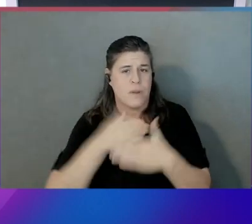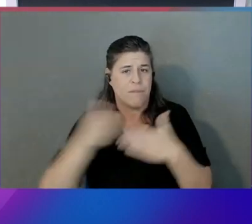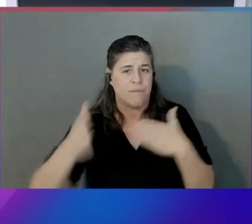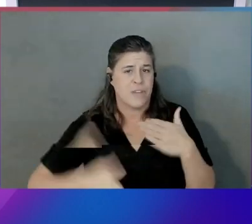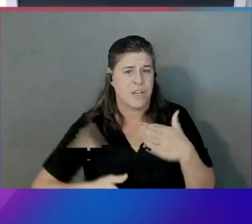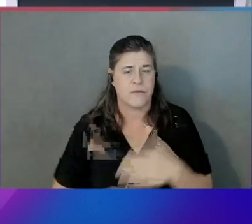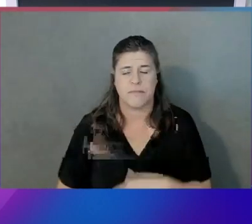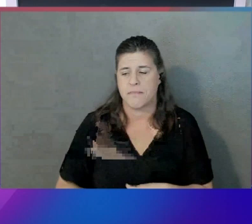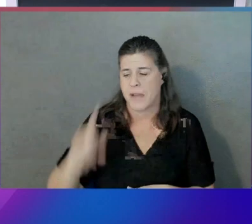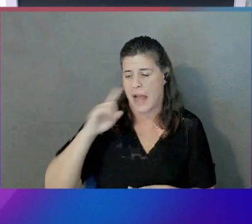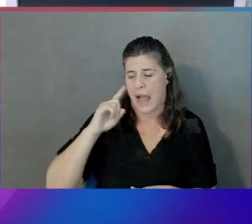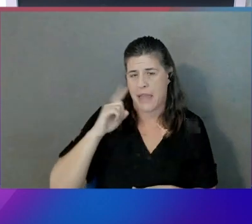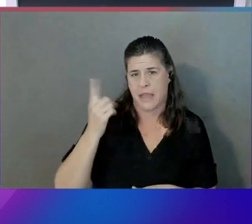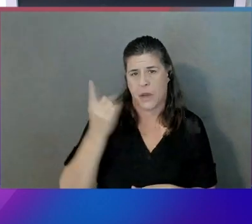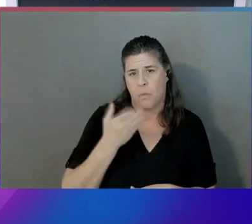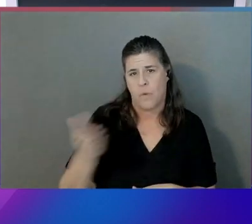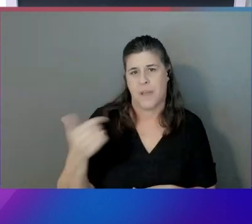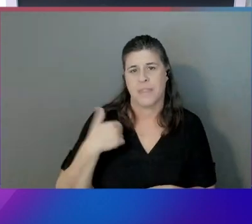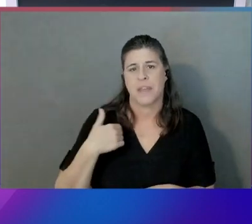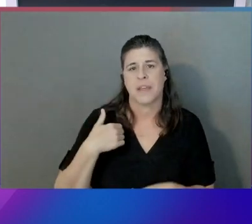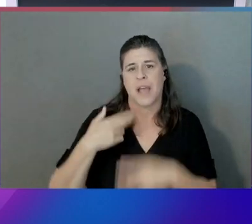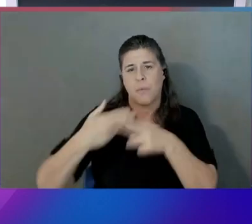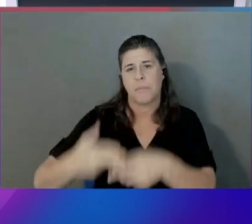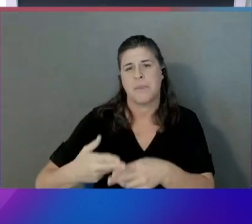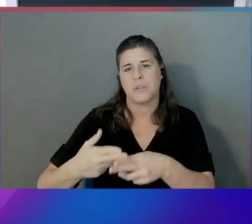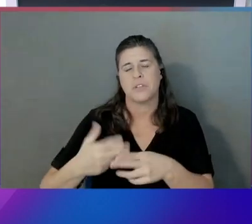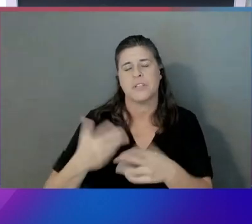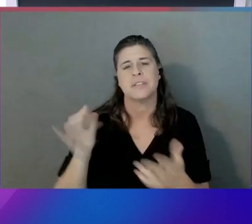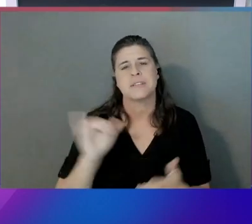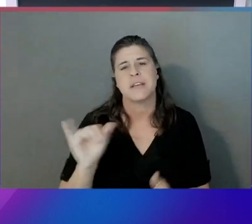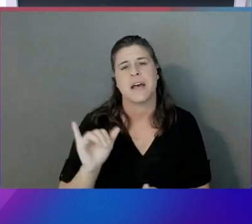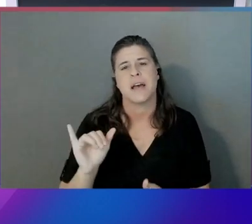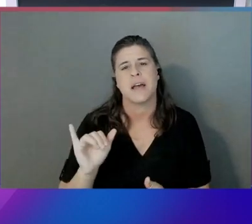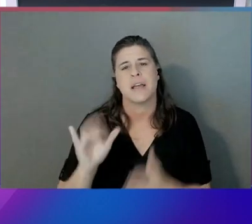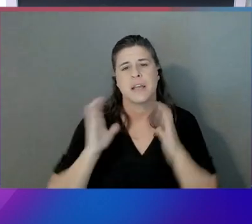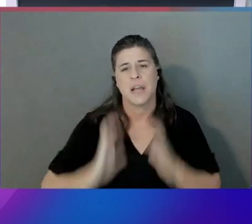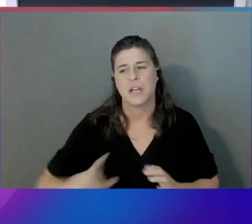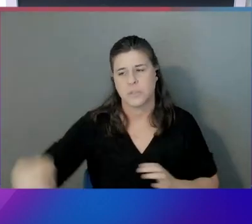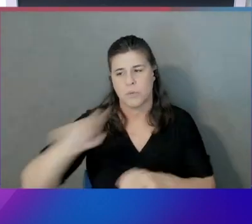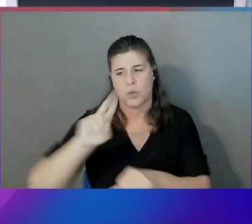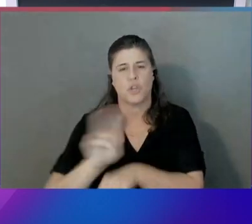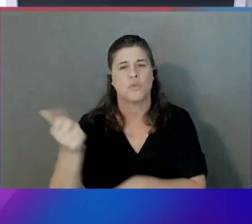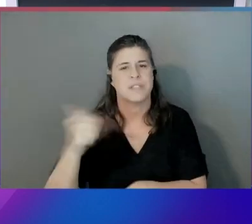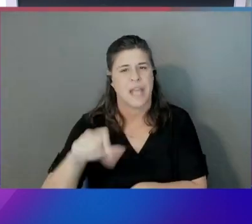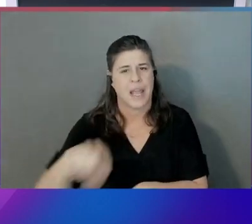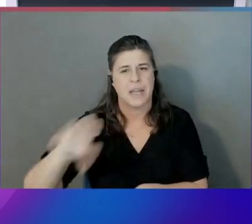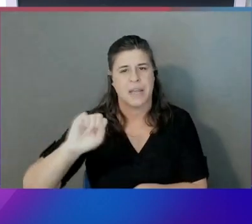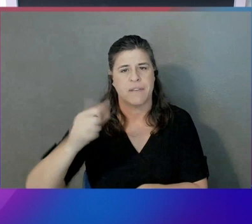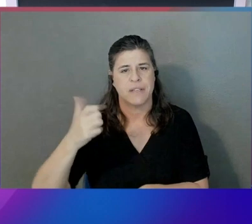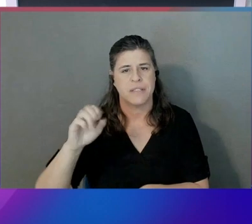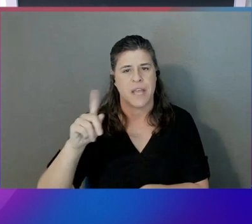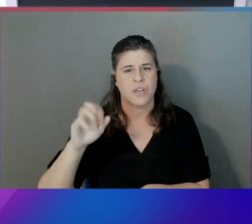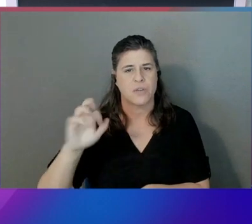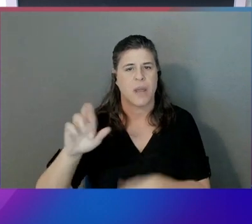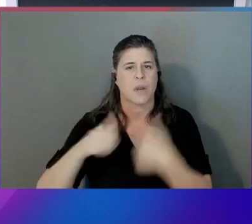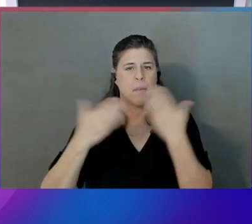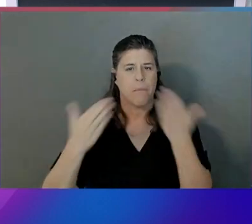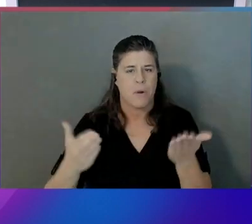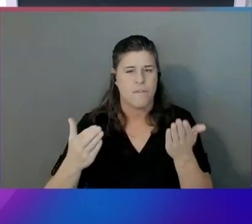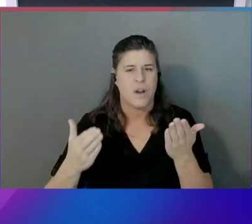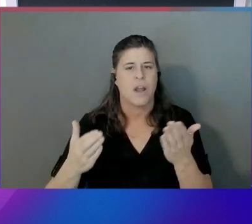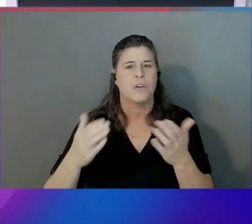one thing I would call out is like customers can use any of the SageMaker provided 1P algorithms or